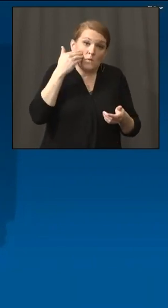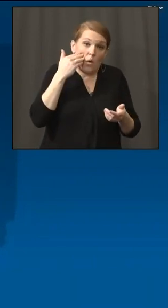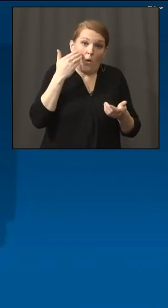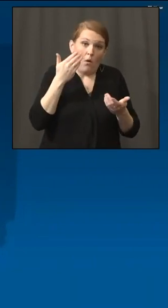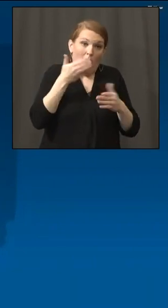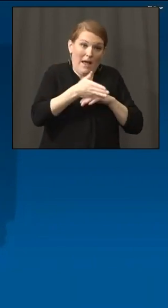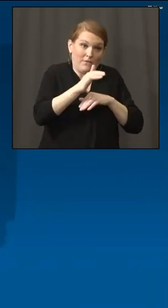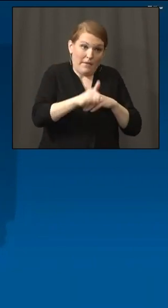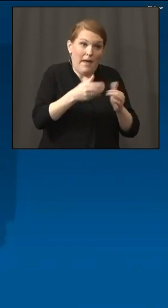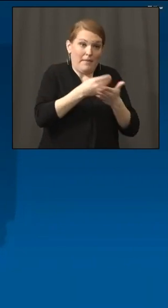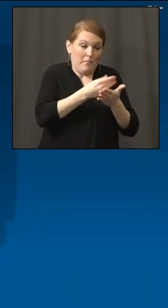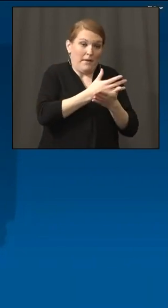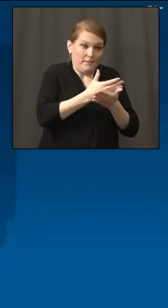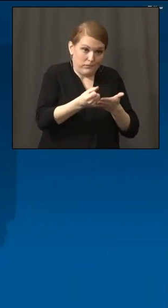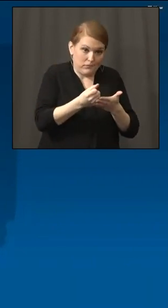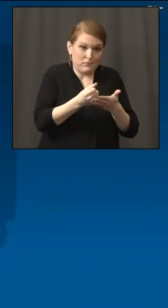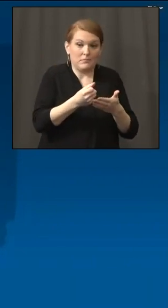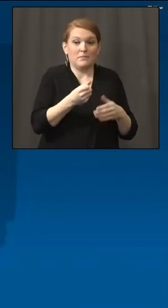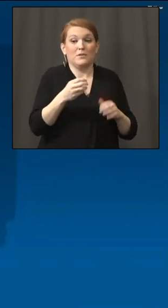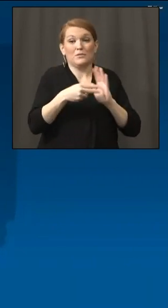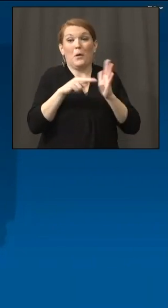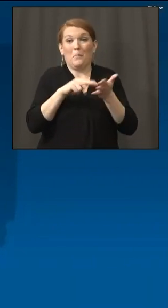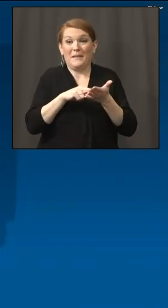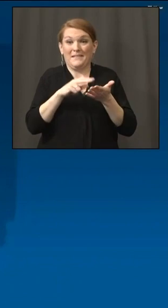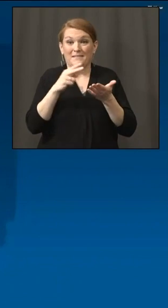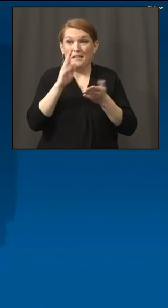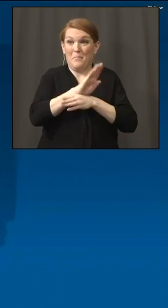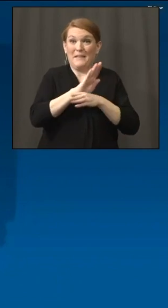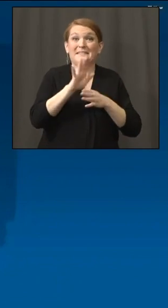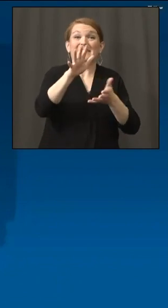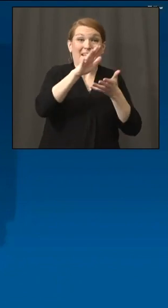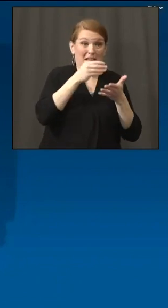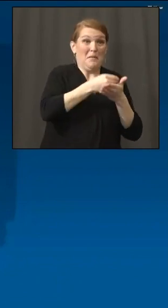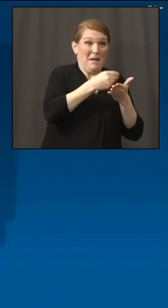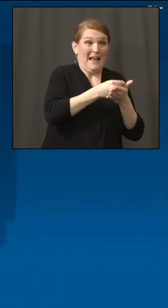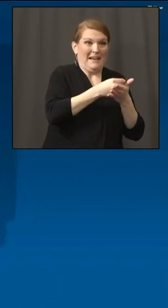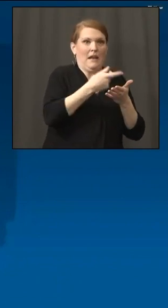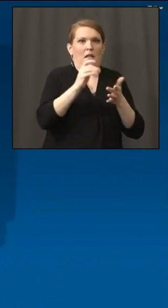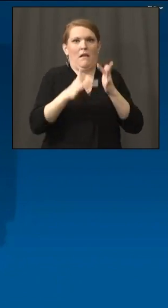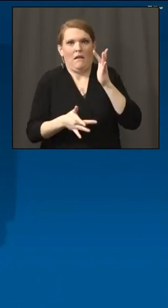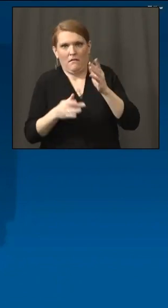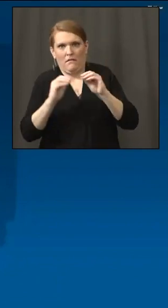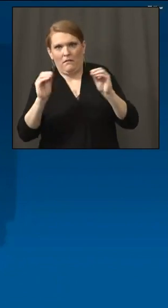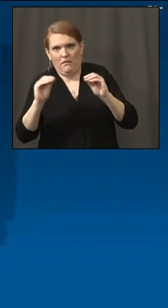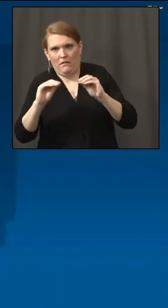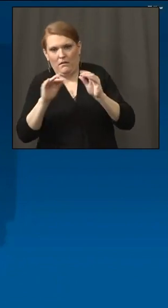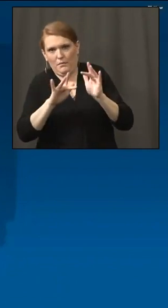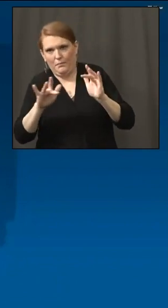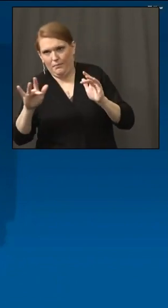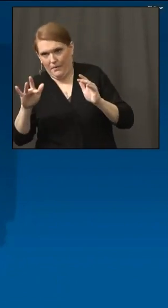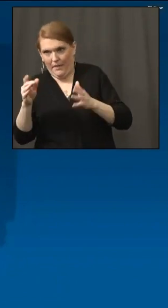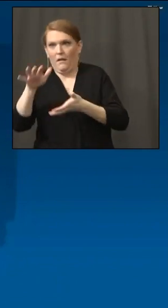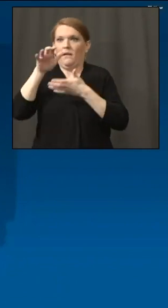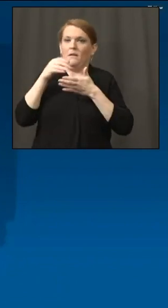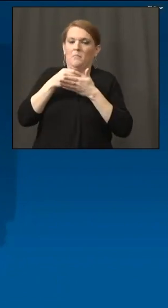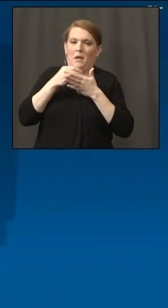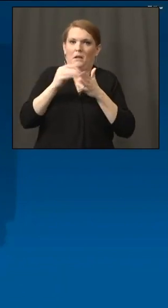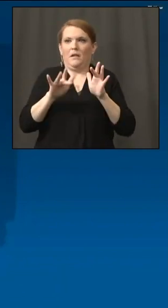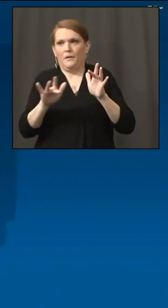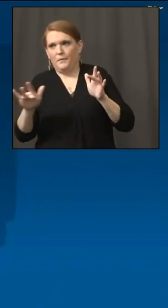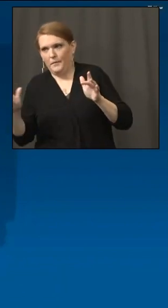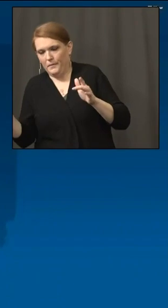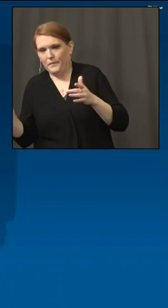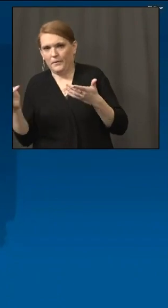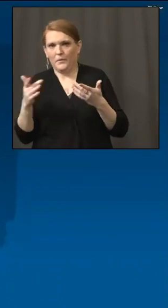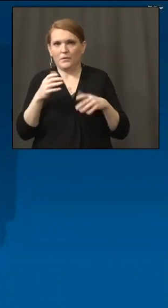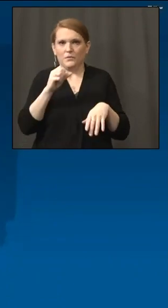that our businesses were going months in and months out without any additional federal help, while also experiencing revenue losses because